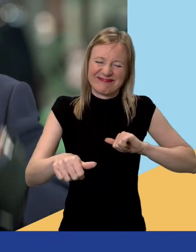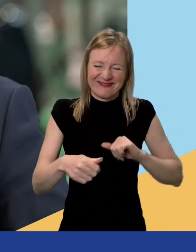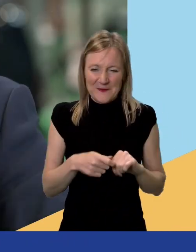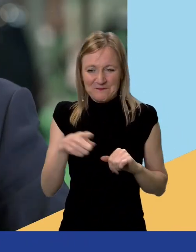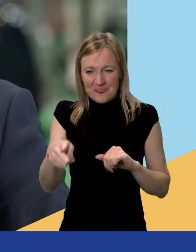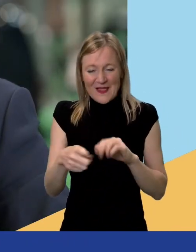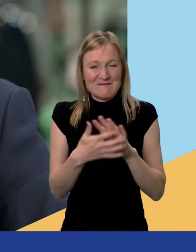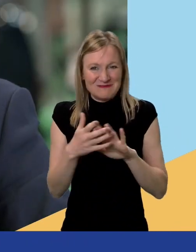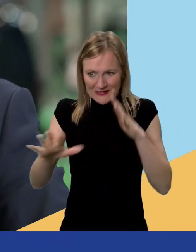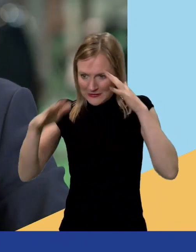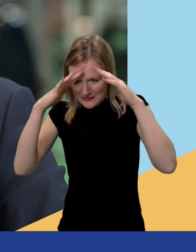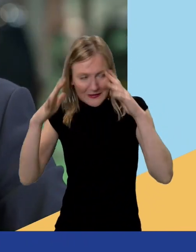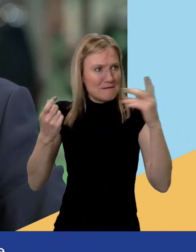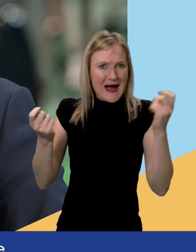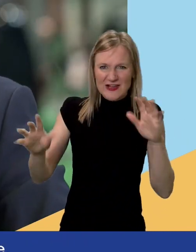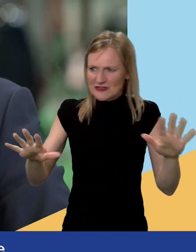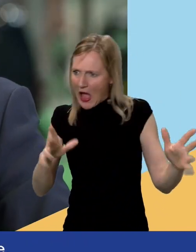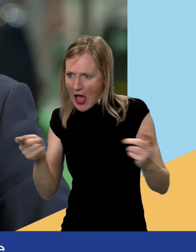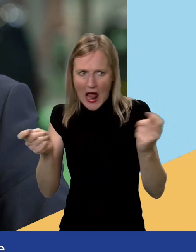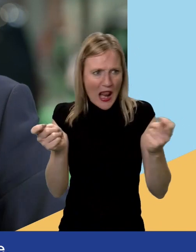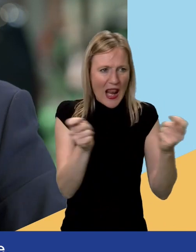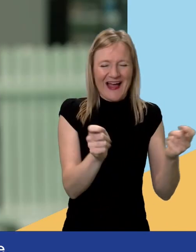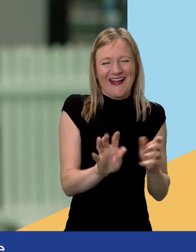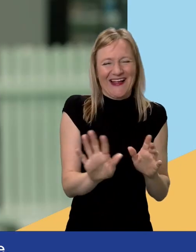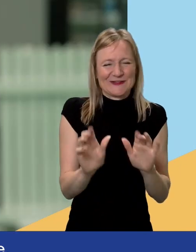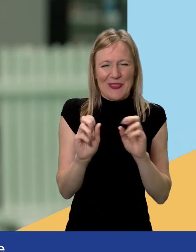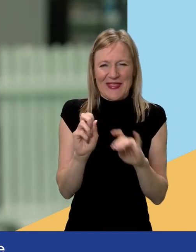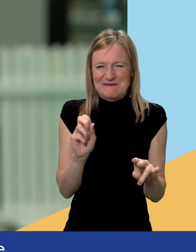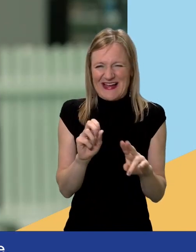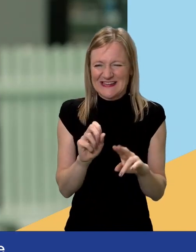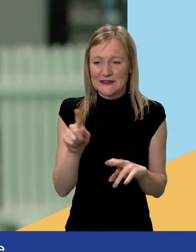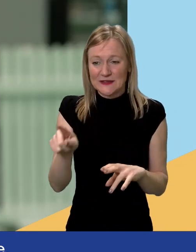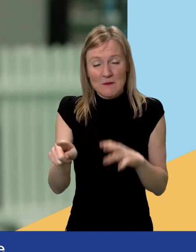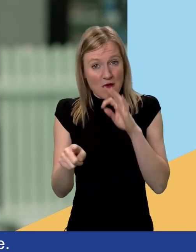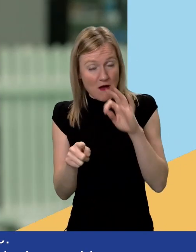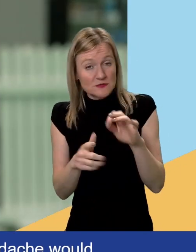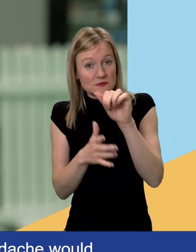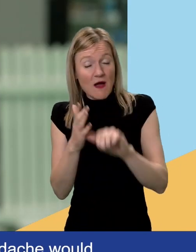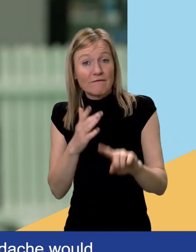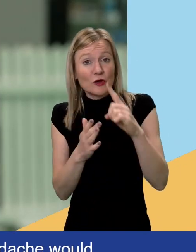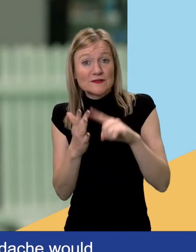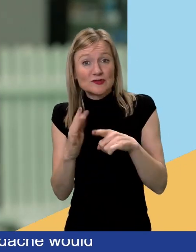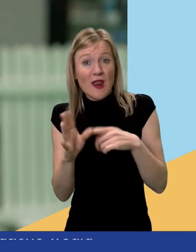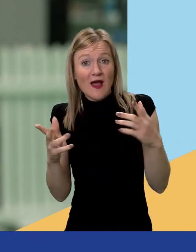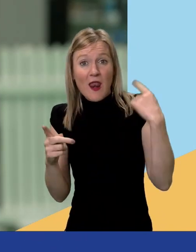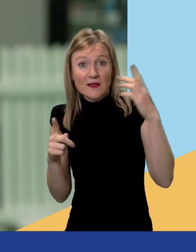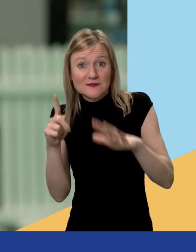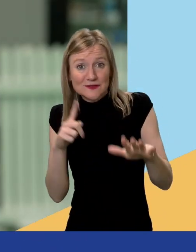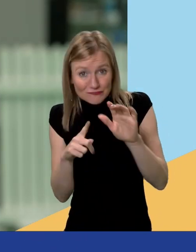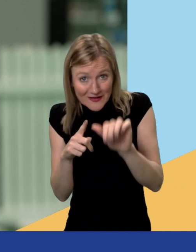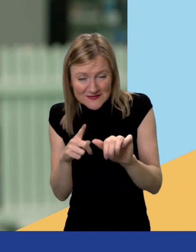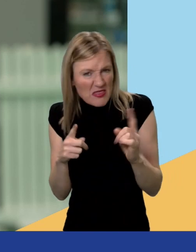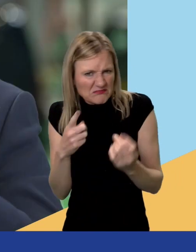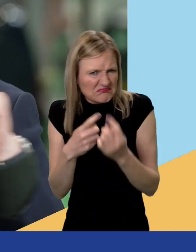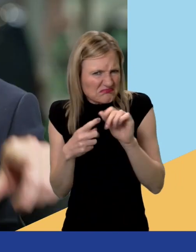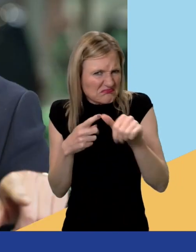manager's headache. It'll be a nightmare. So it all kicks off on the 1st of July in London. So what's the plan from